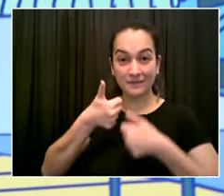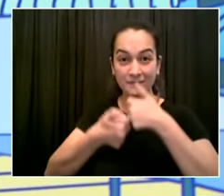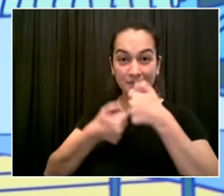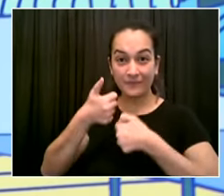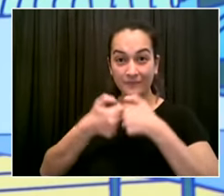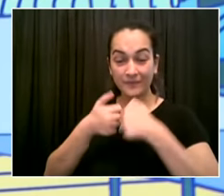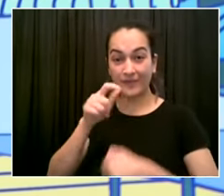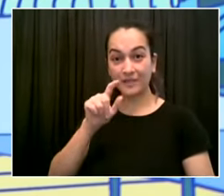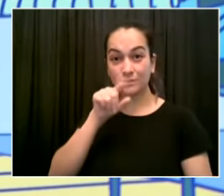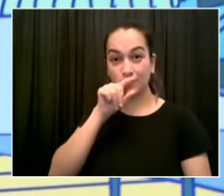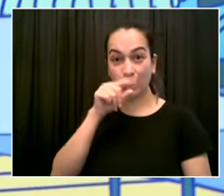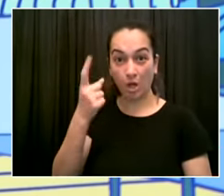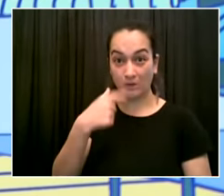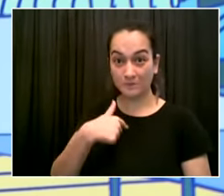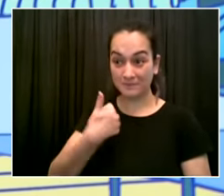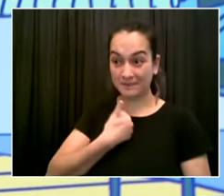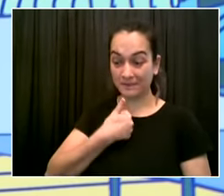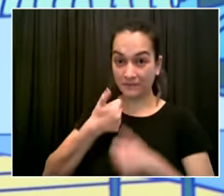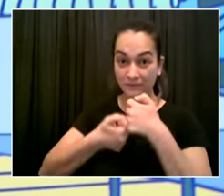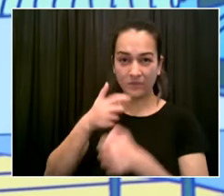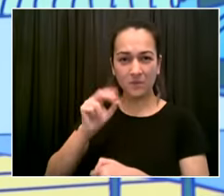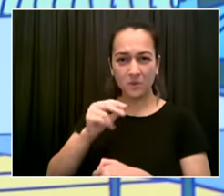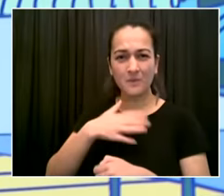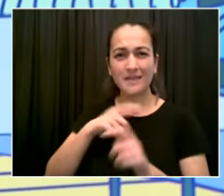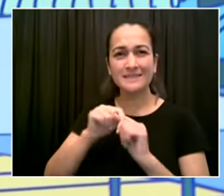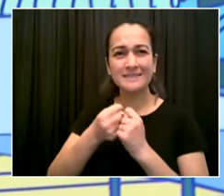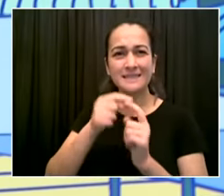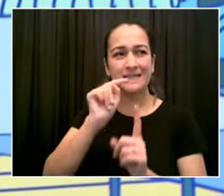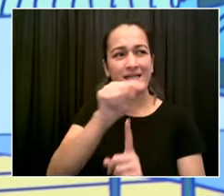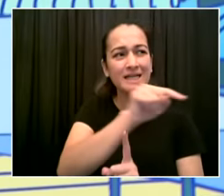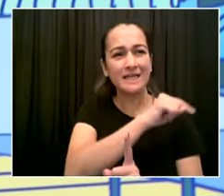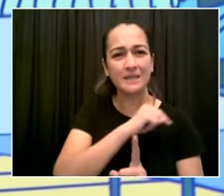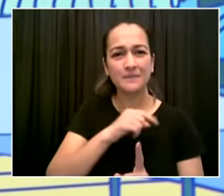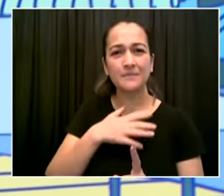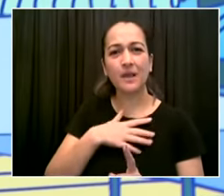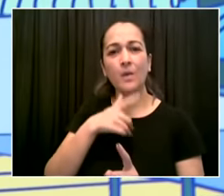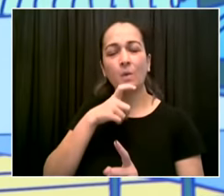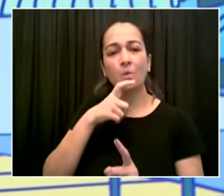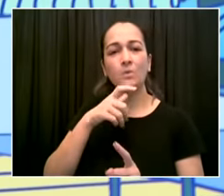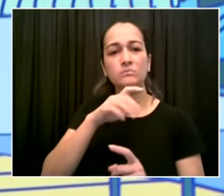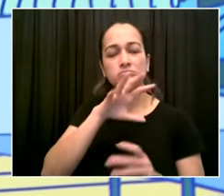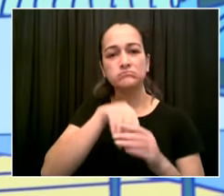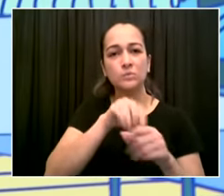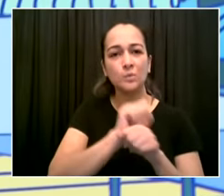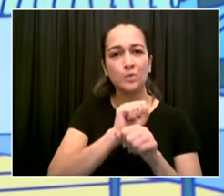anything about it go ahead that's all for today thank you thank you